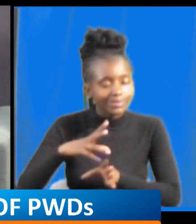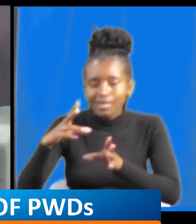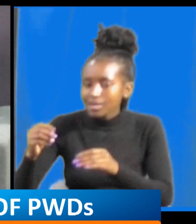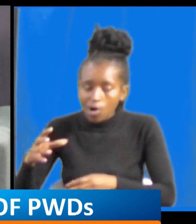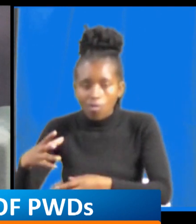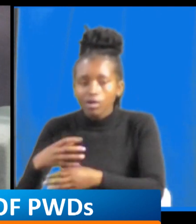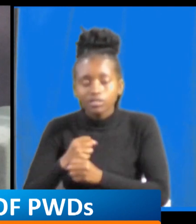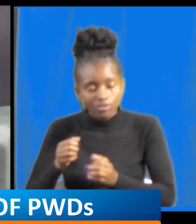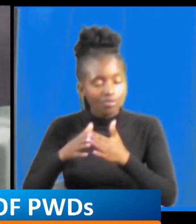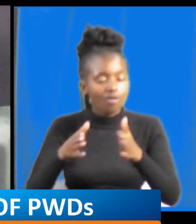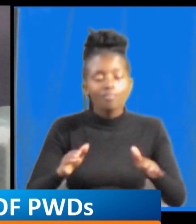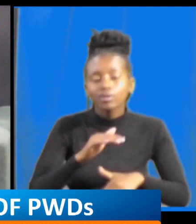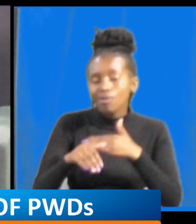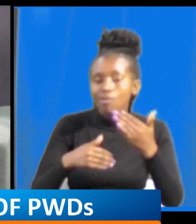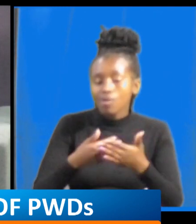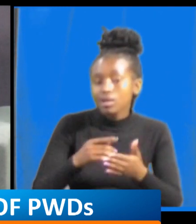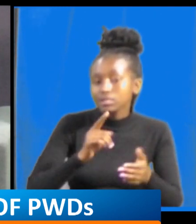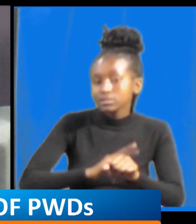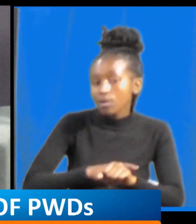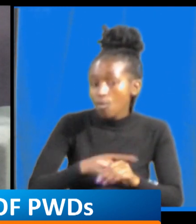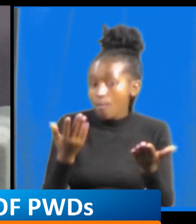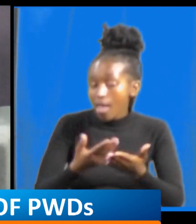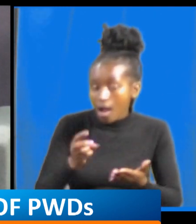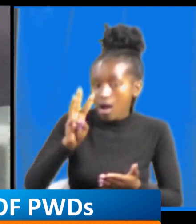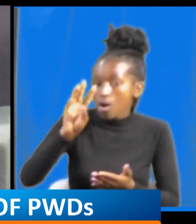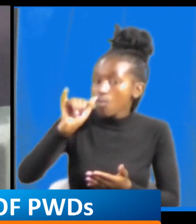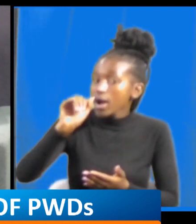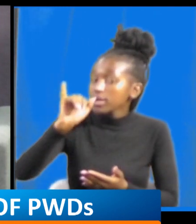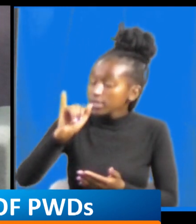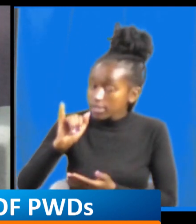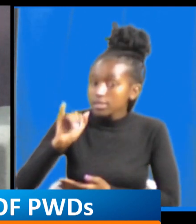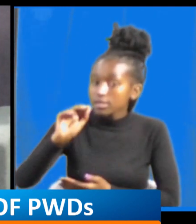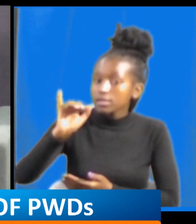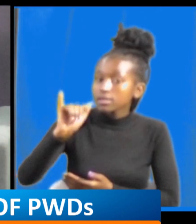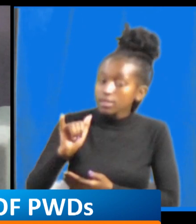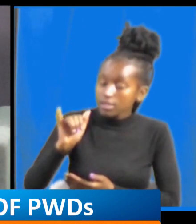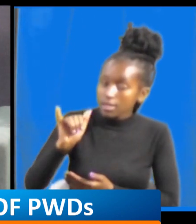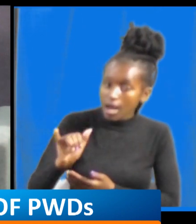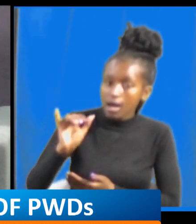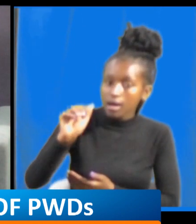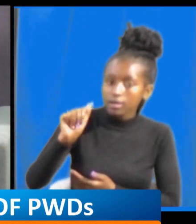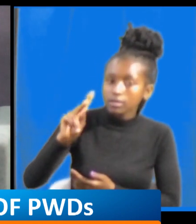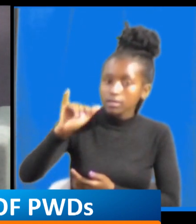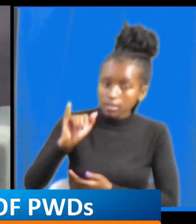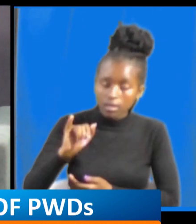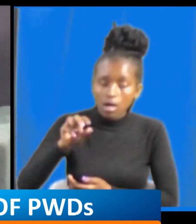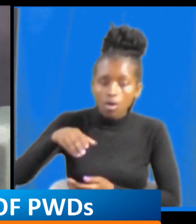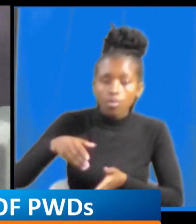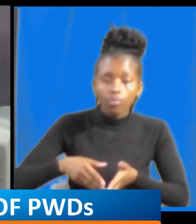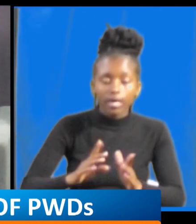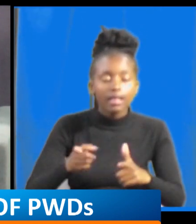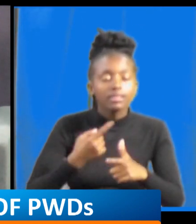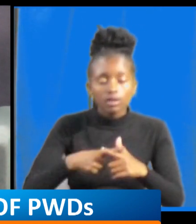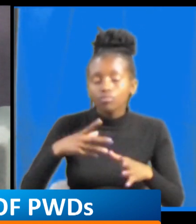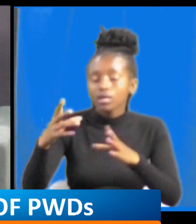open you can visit it's located at YRQE so if you want to join you can visit the organization and it will give you more